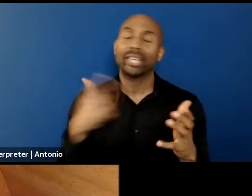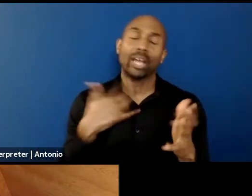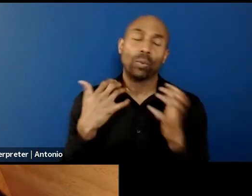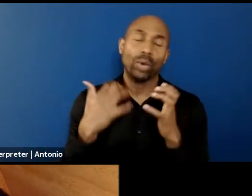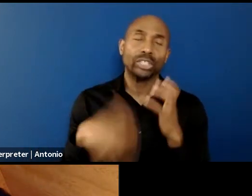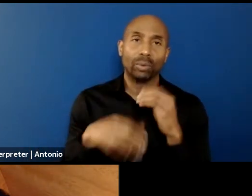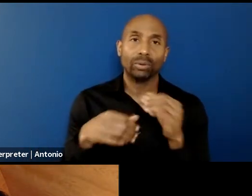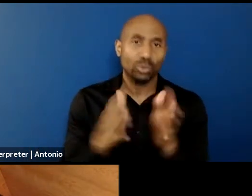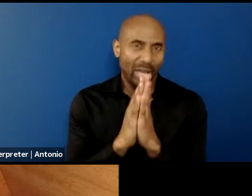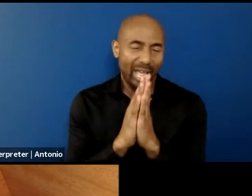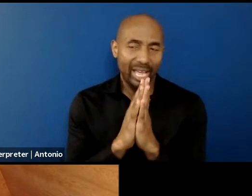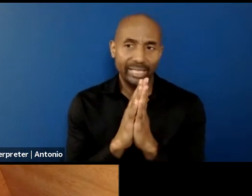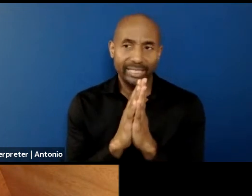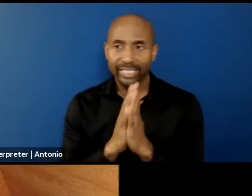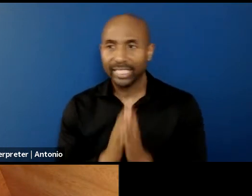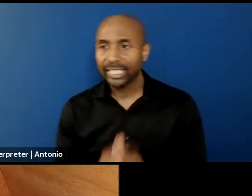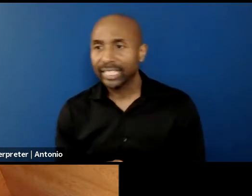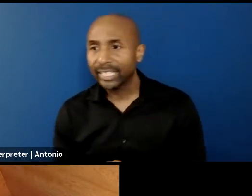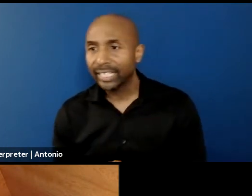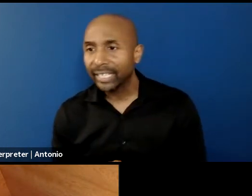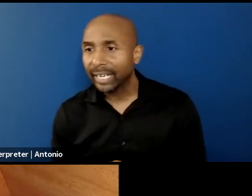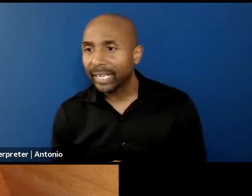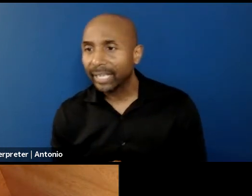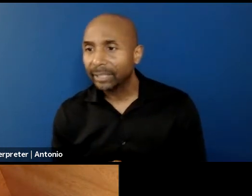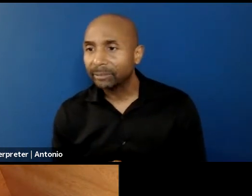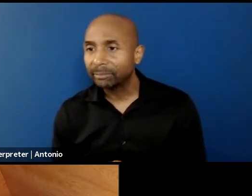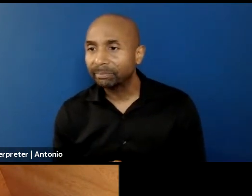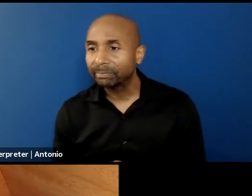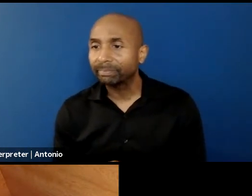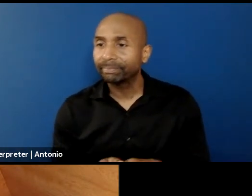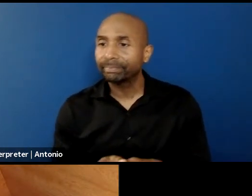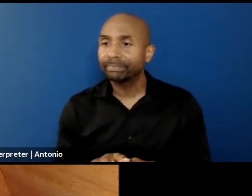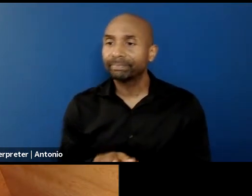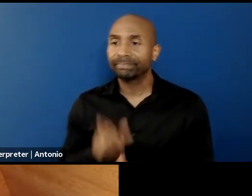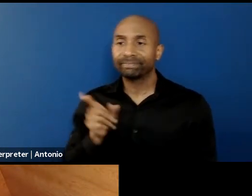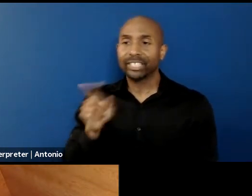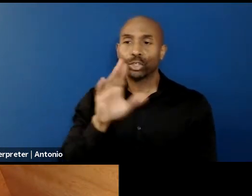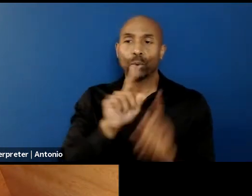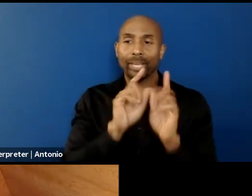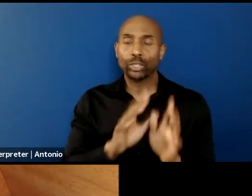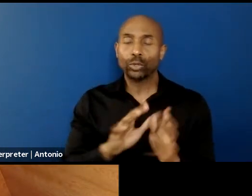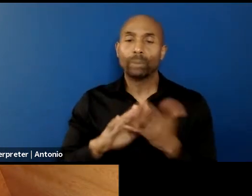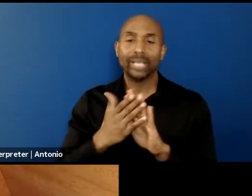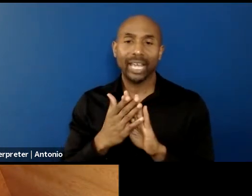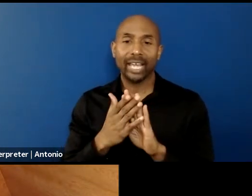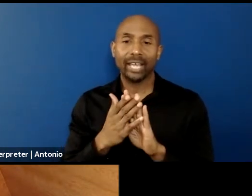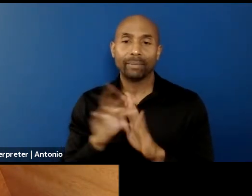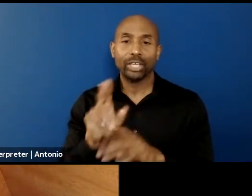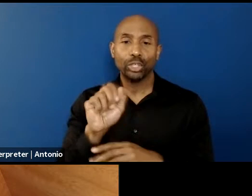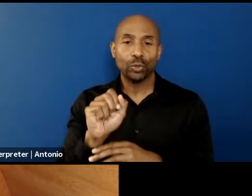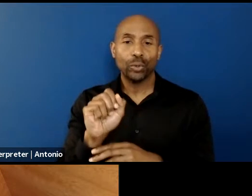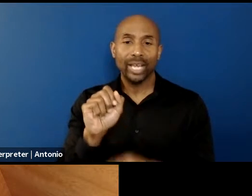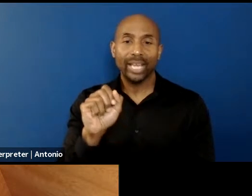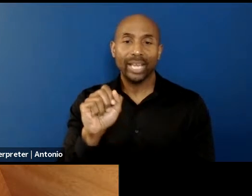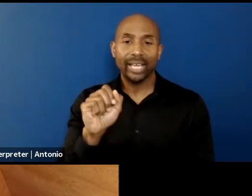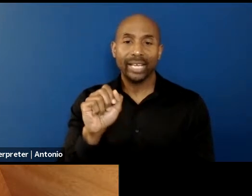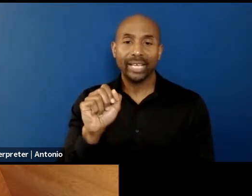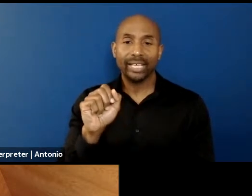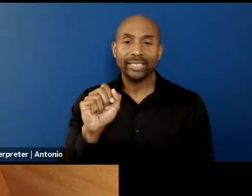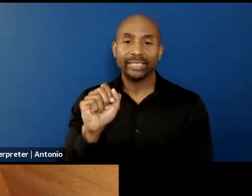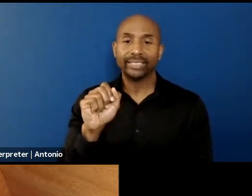a U.S. Thai artist and, but you also had like kind of a very deep